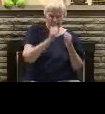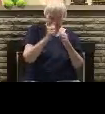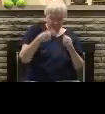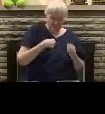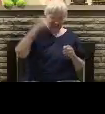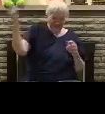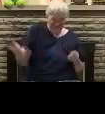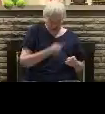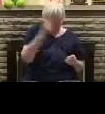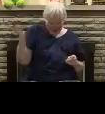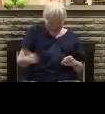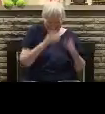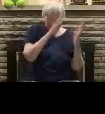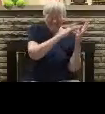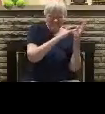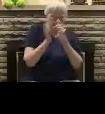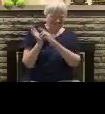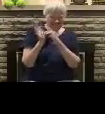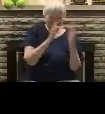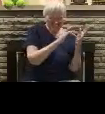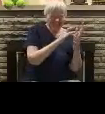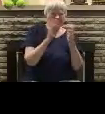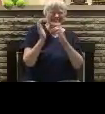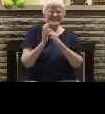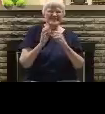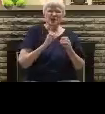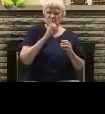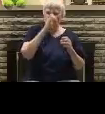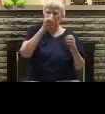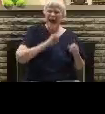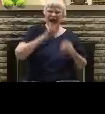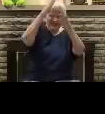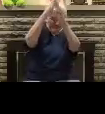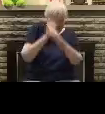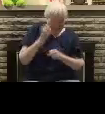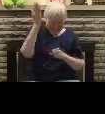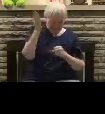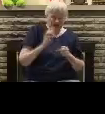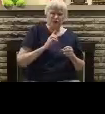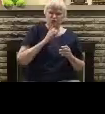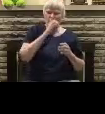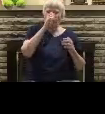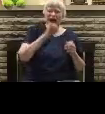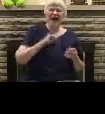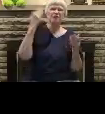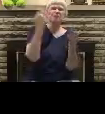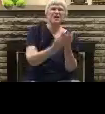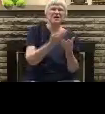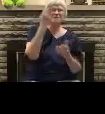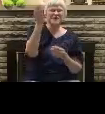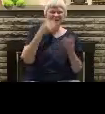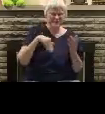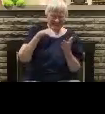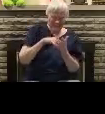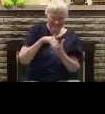Thou are with me And I be with me to the end Jesus, Jesus,